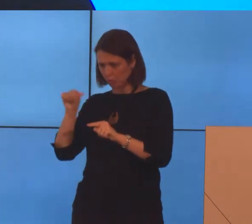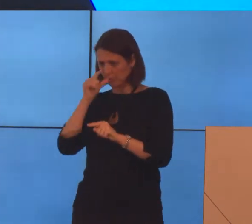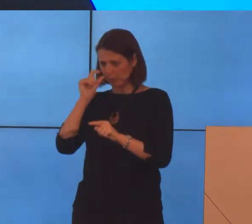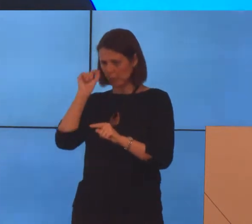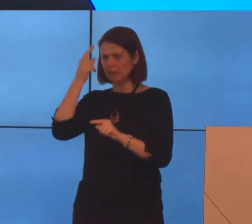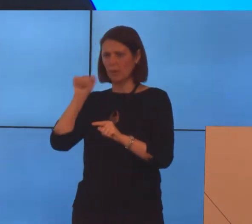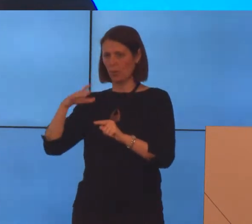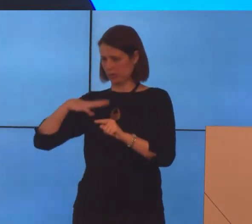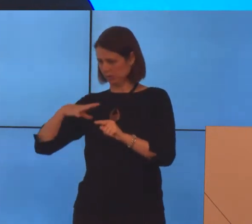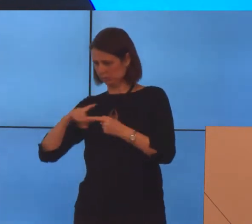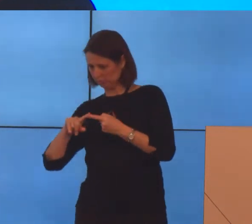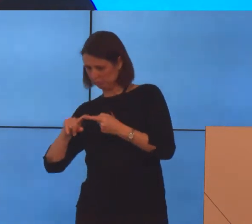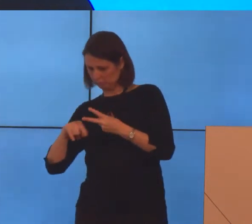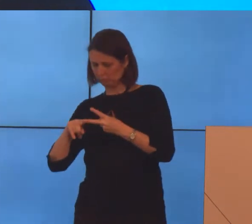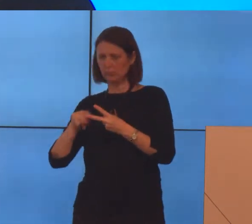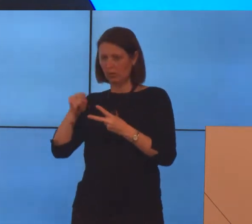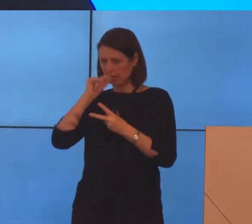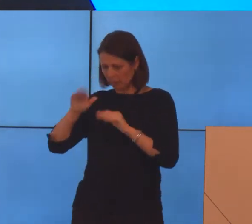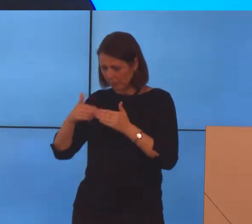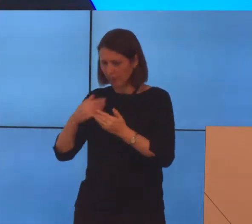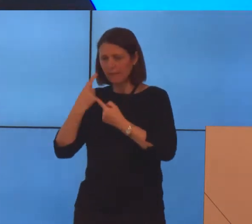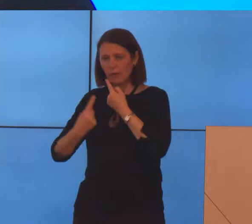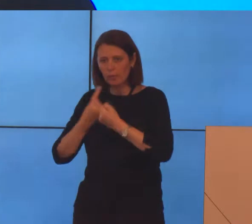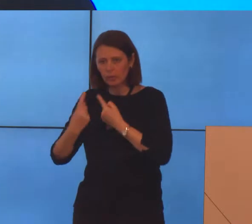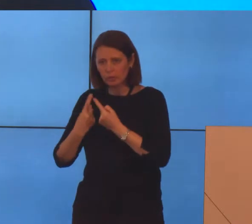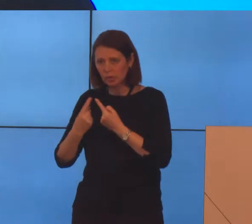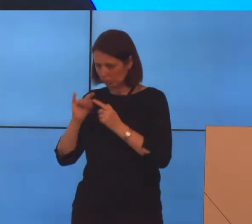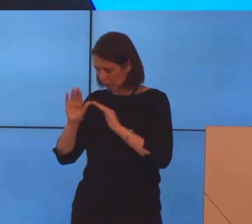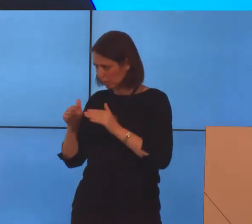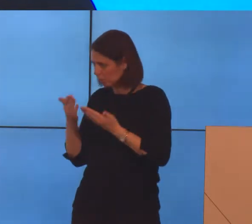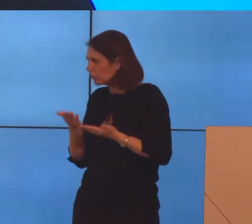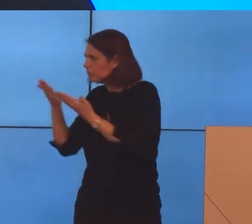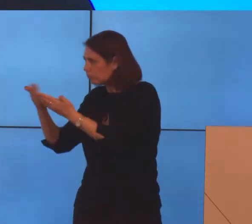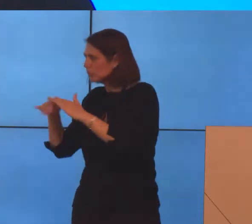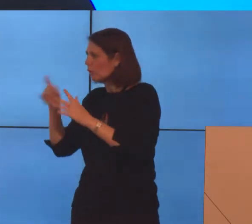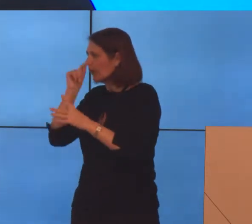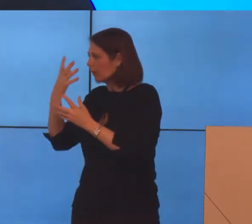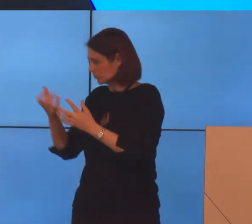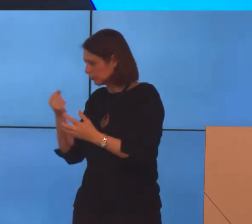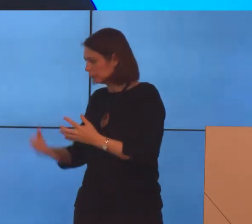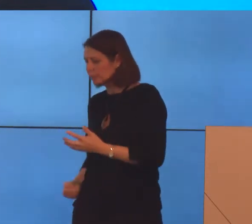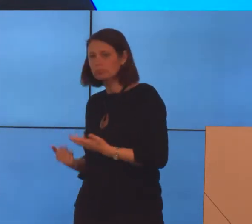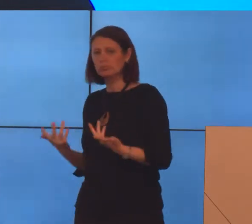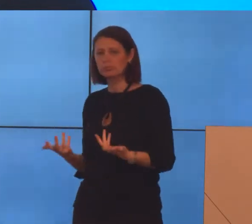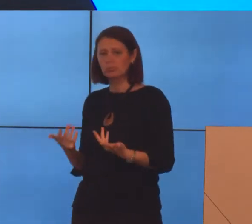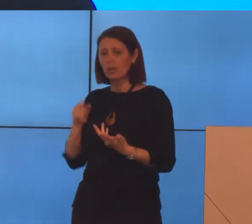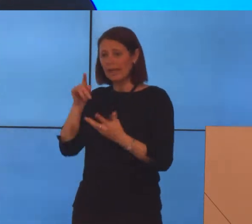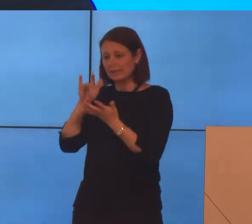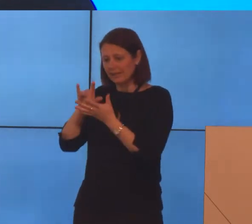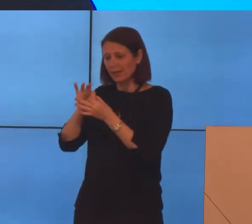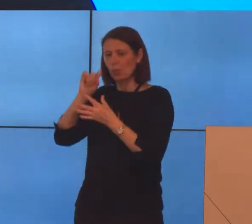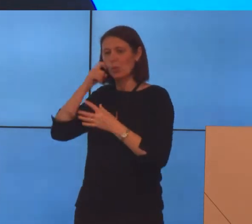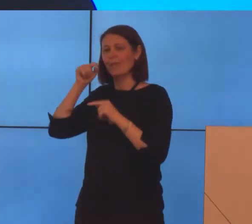requirements, that they are able to provide the information that's needed, and that Centrelink will be there to support them.